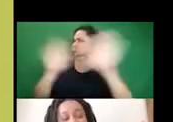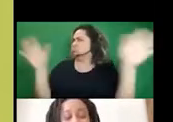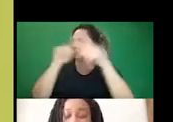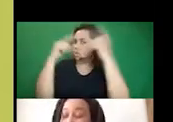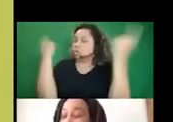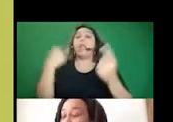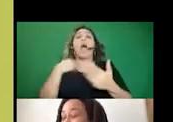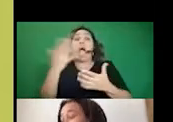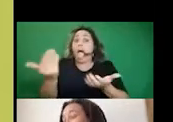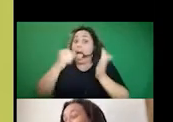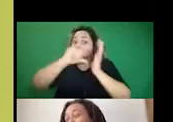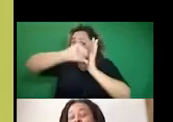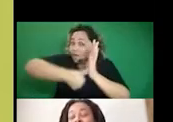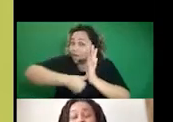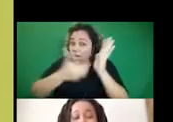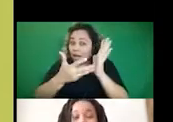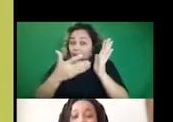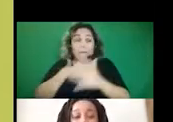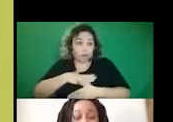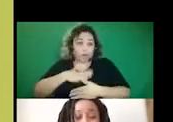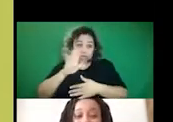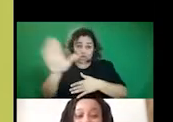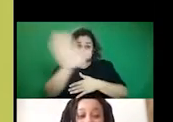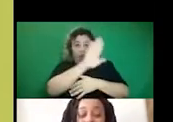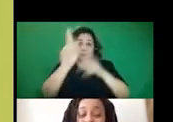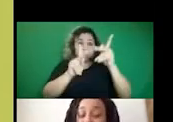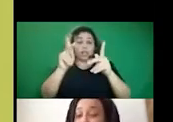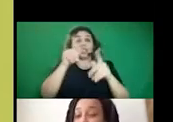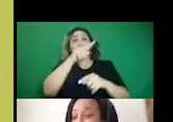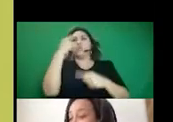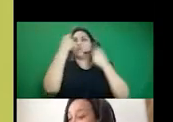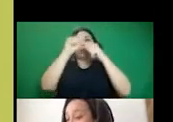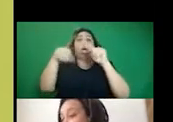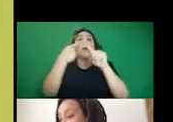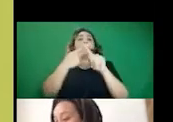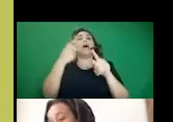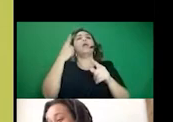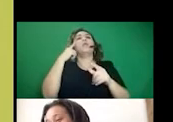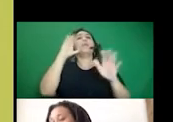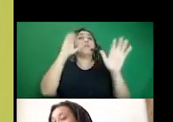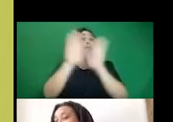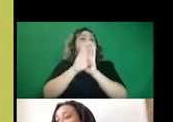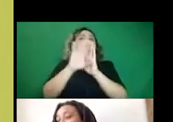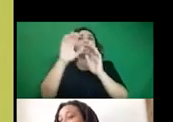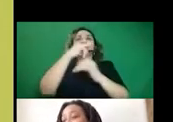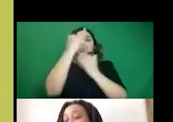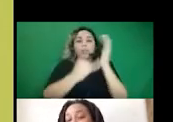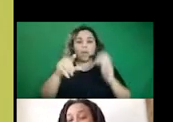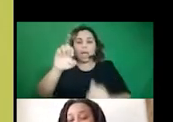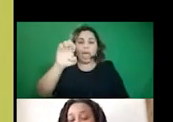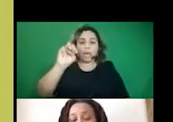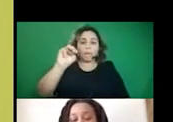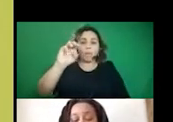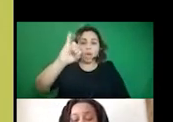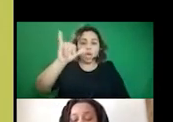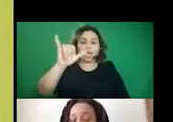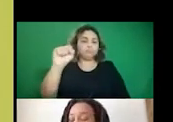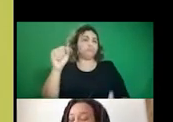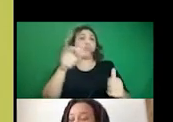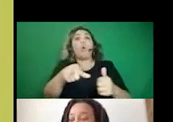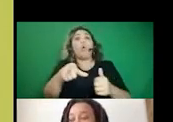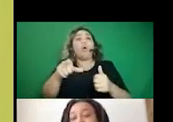emphasize again, I appreciate people sharing their thoughts through emojis as well. So, um, so let's